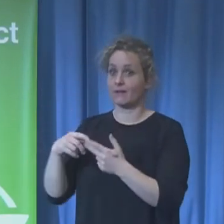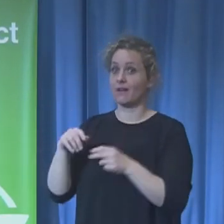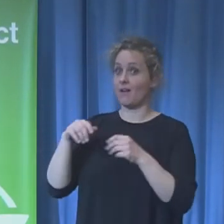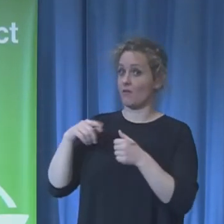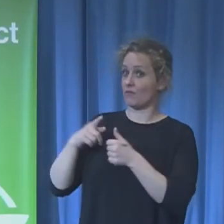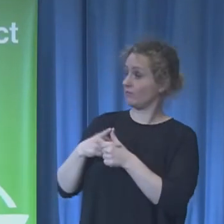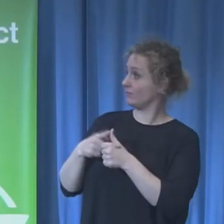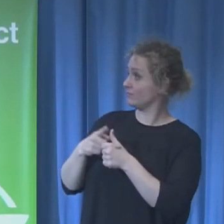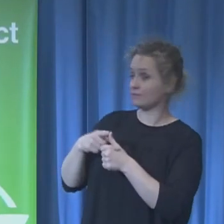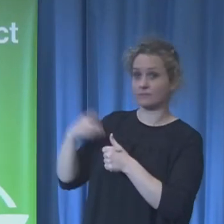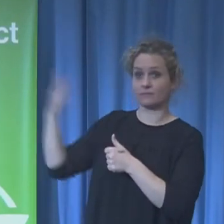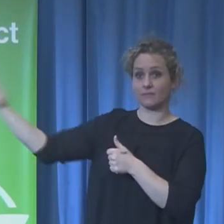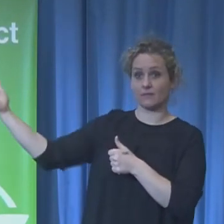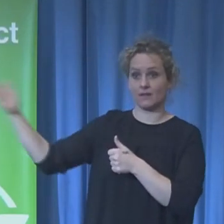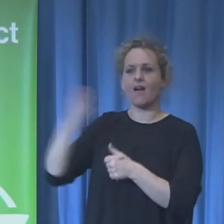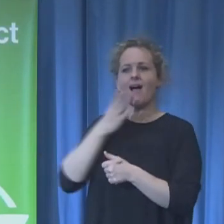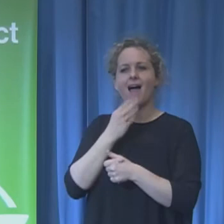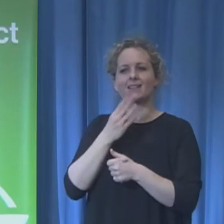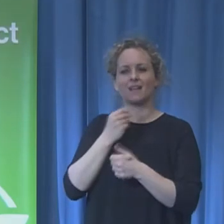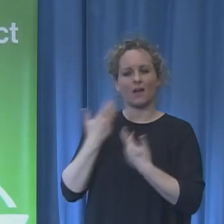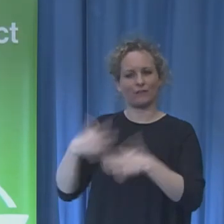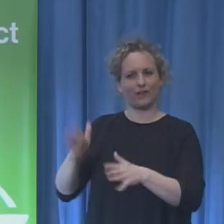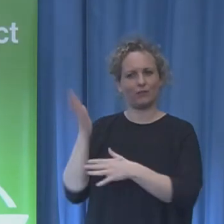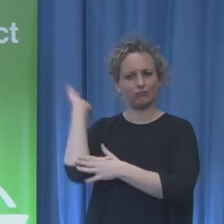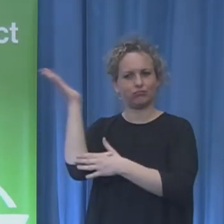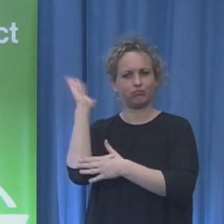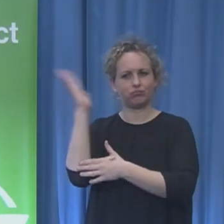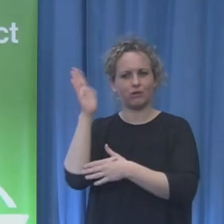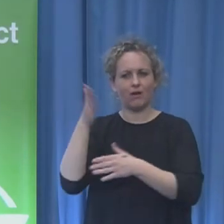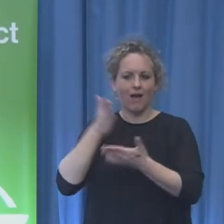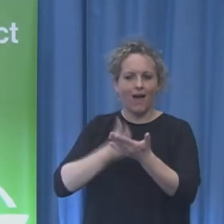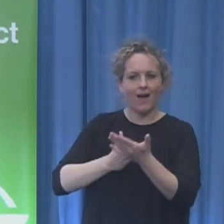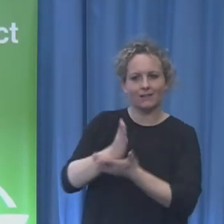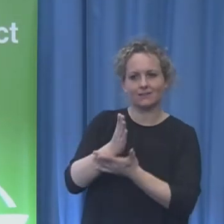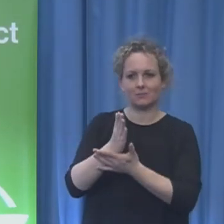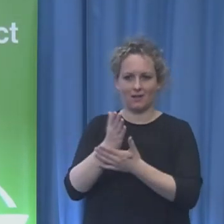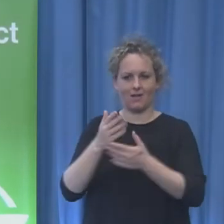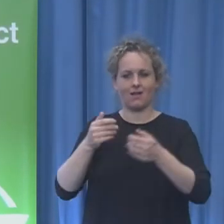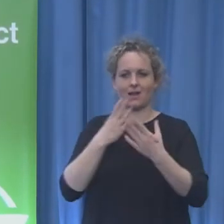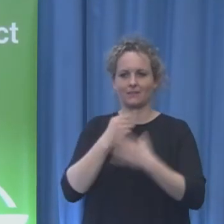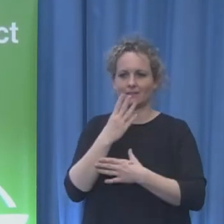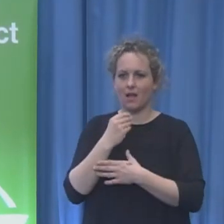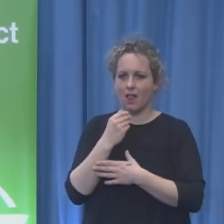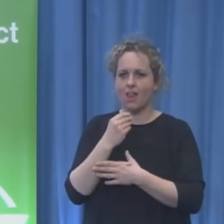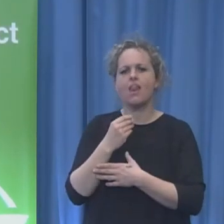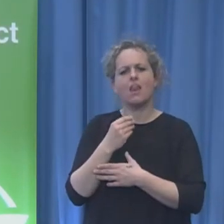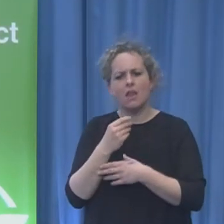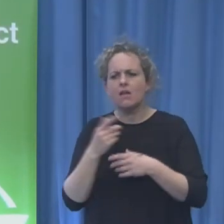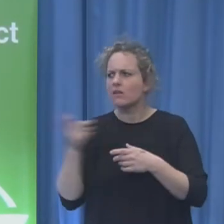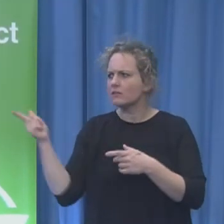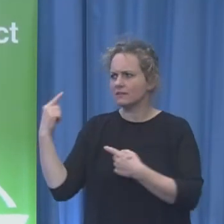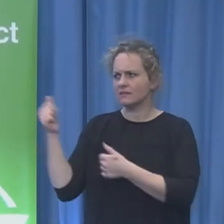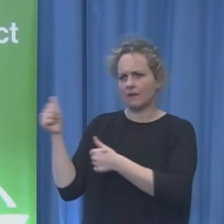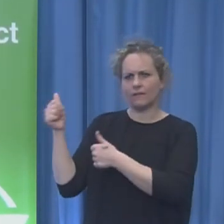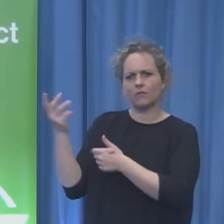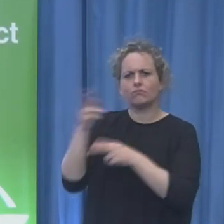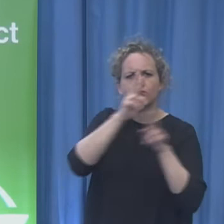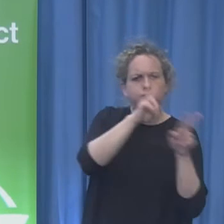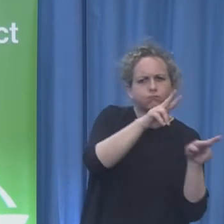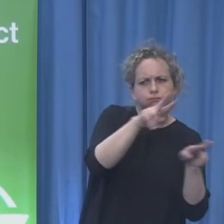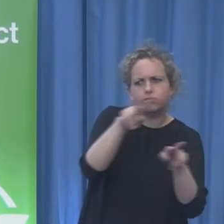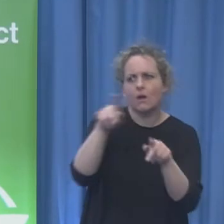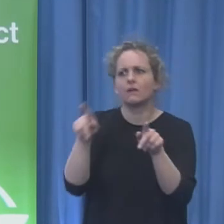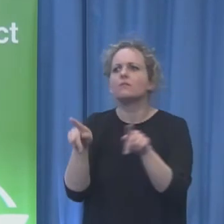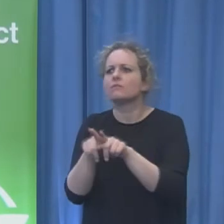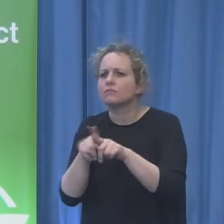at you first. What you did, you went around the conference, right, and made interviews. So these interviews were taken,